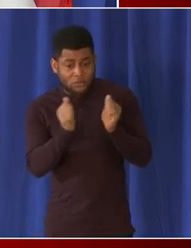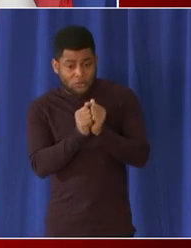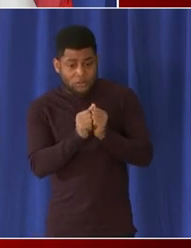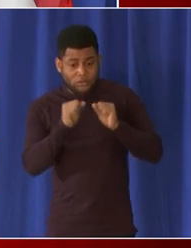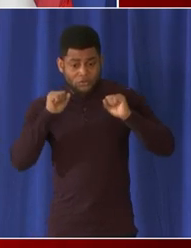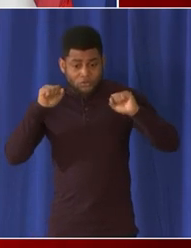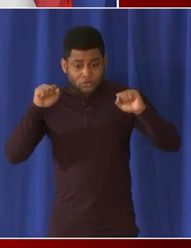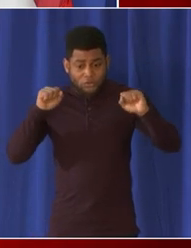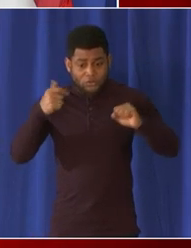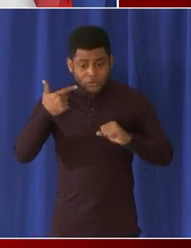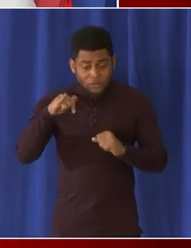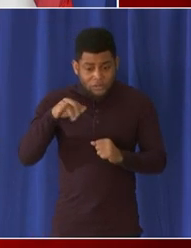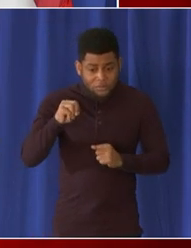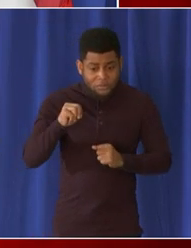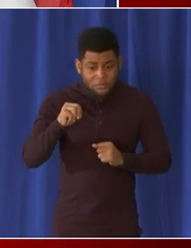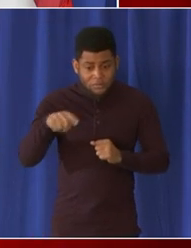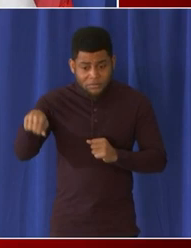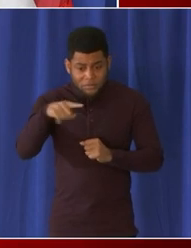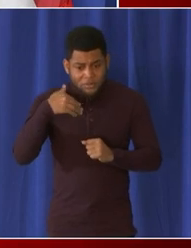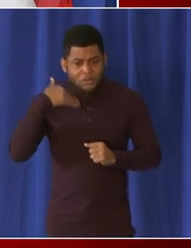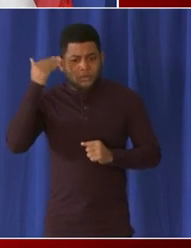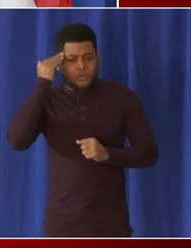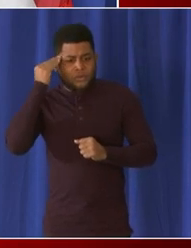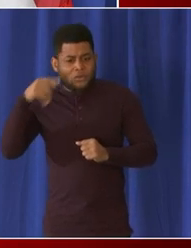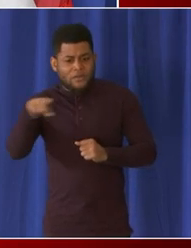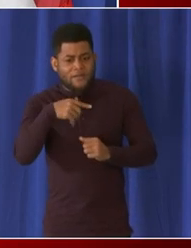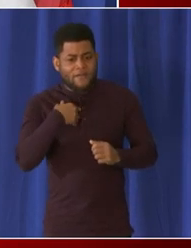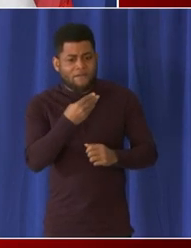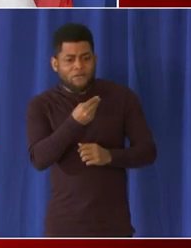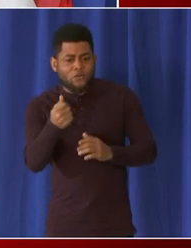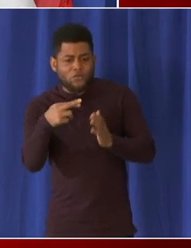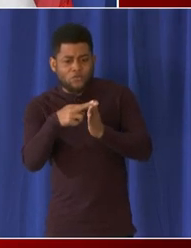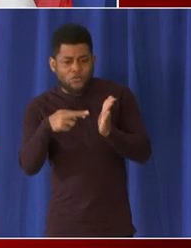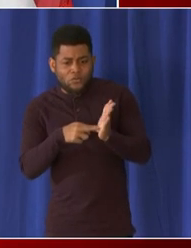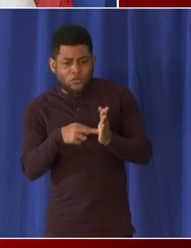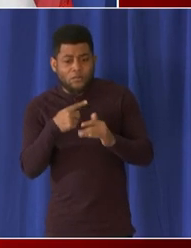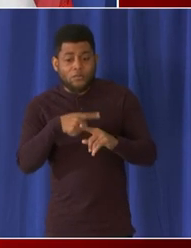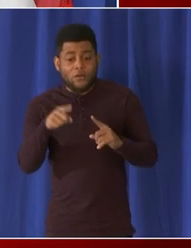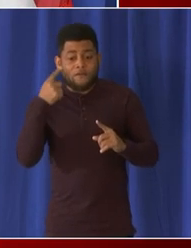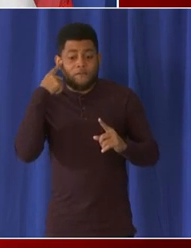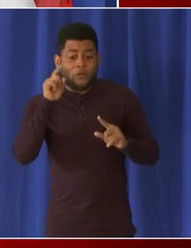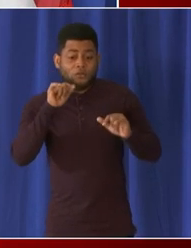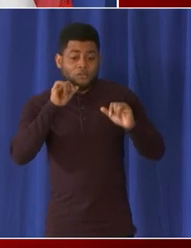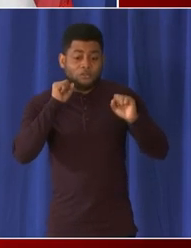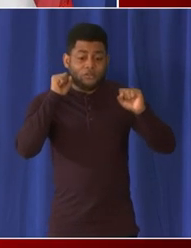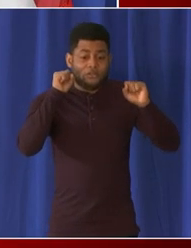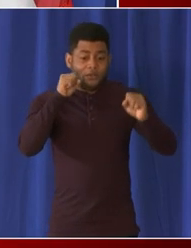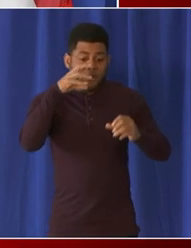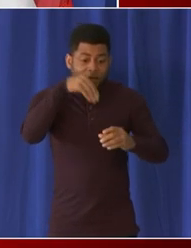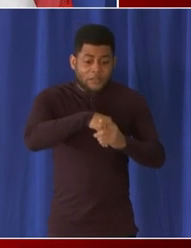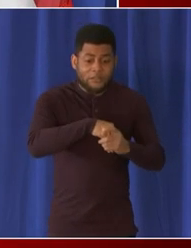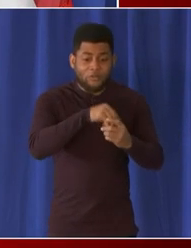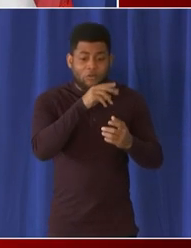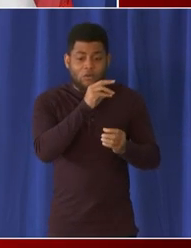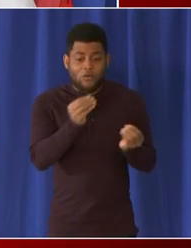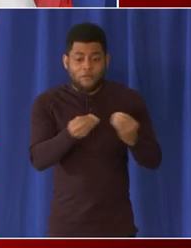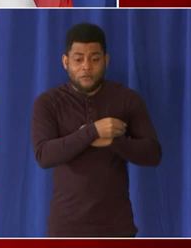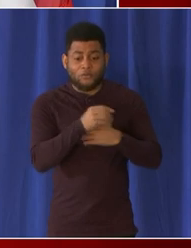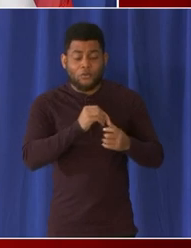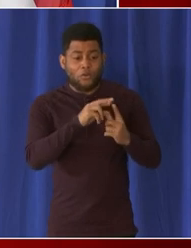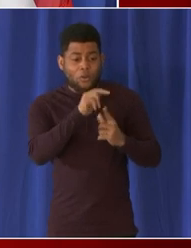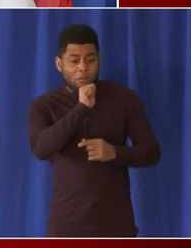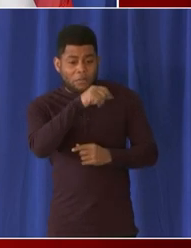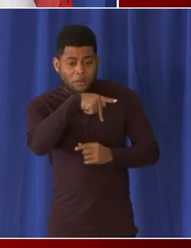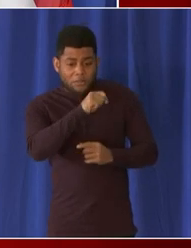where people go what about gymnasiums that are in an office building or are in an apartment building uh that are only